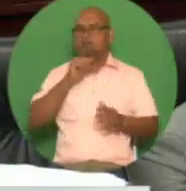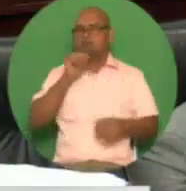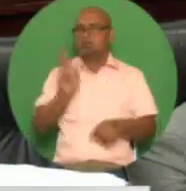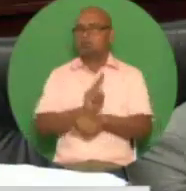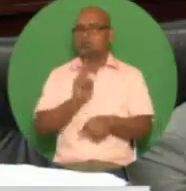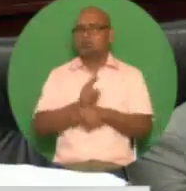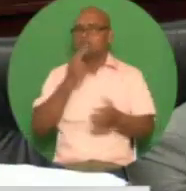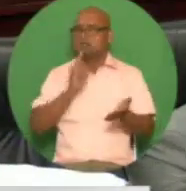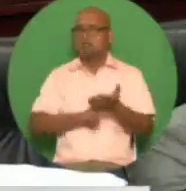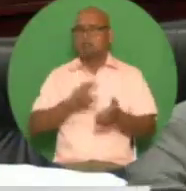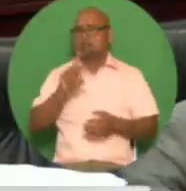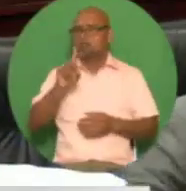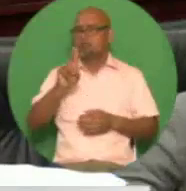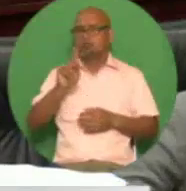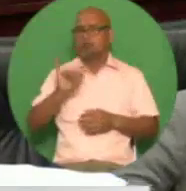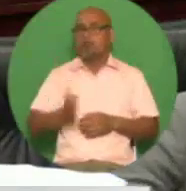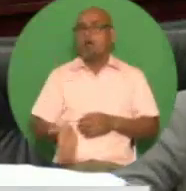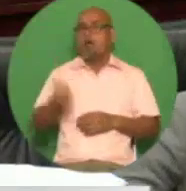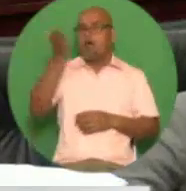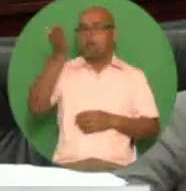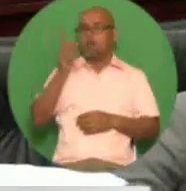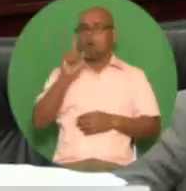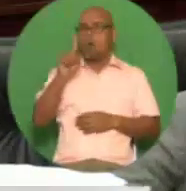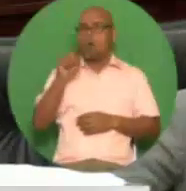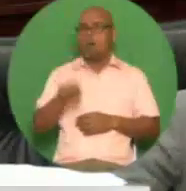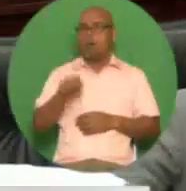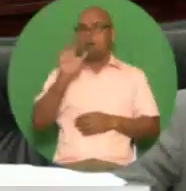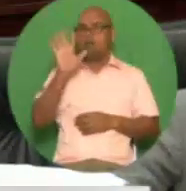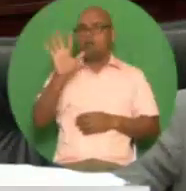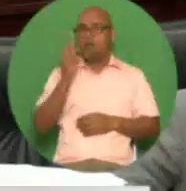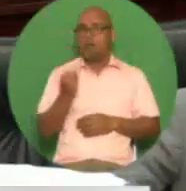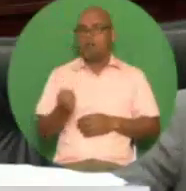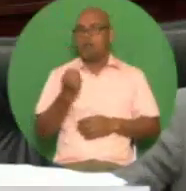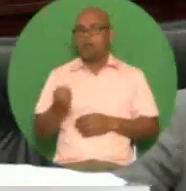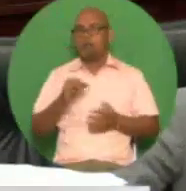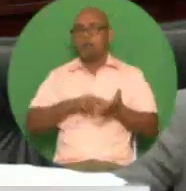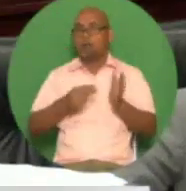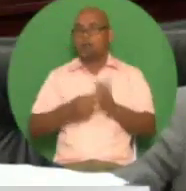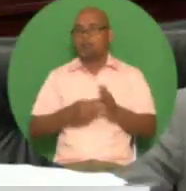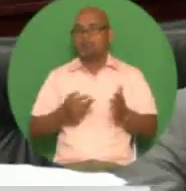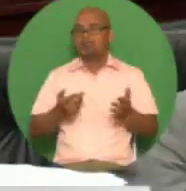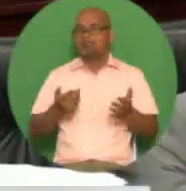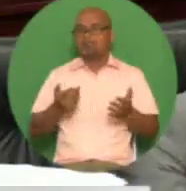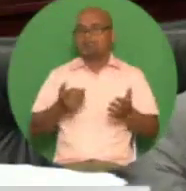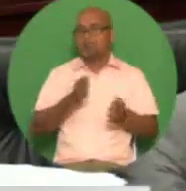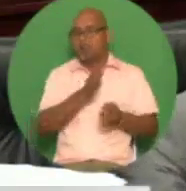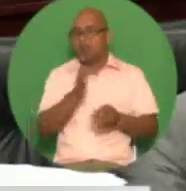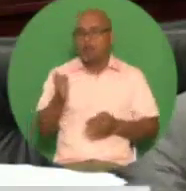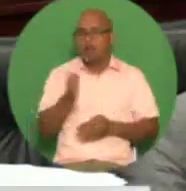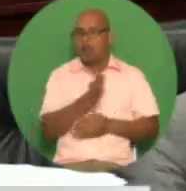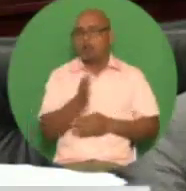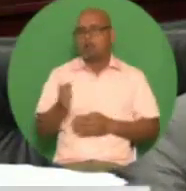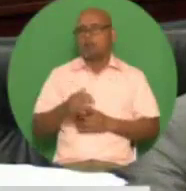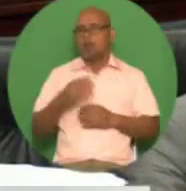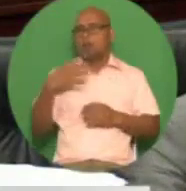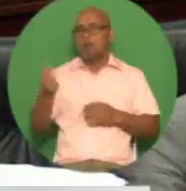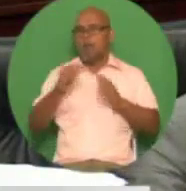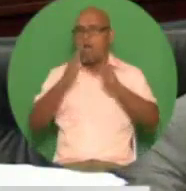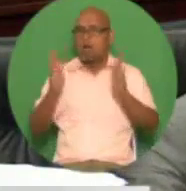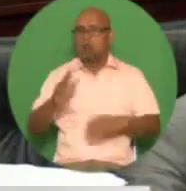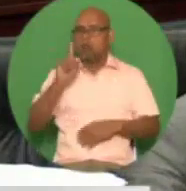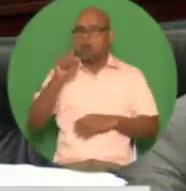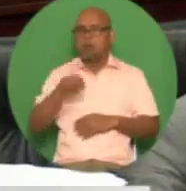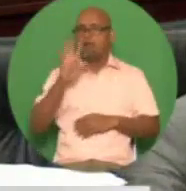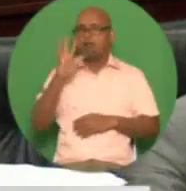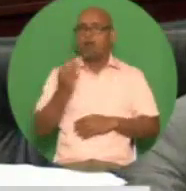1.5 million dollars for first-time this measure the waiver of